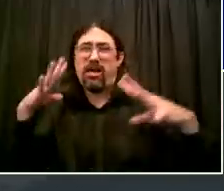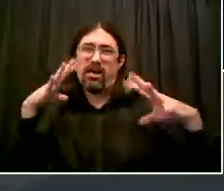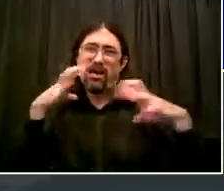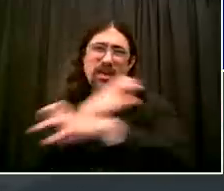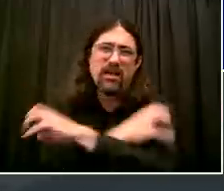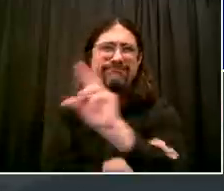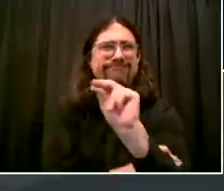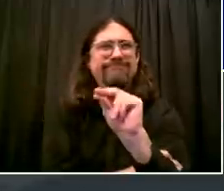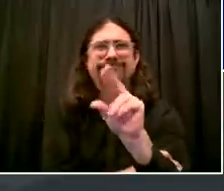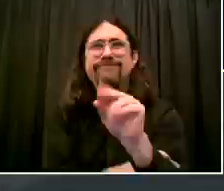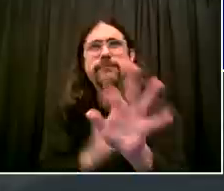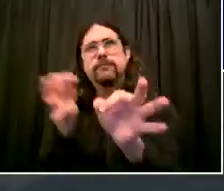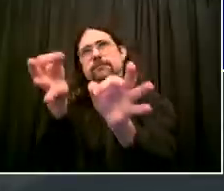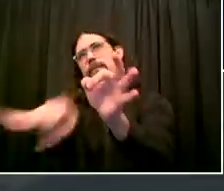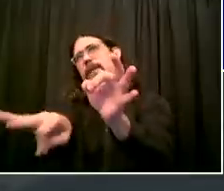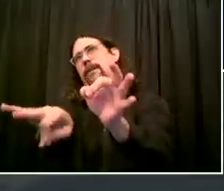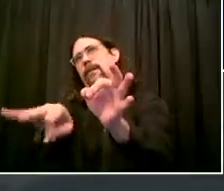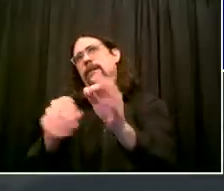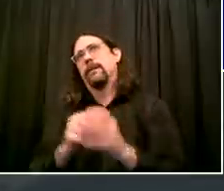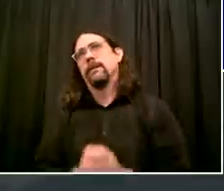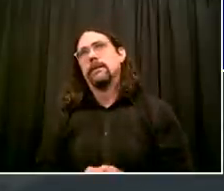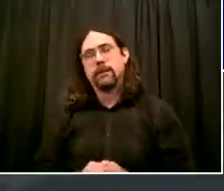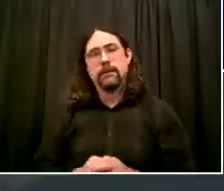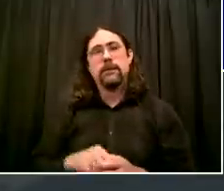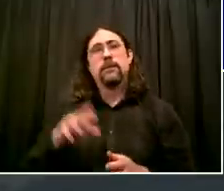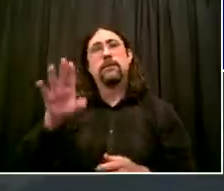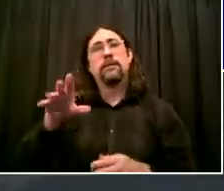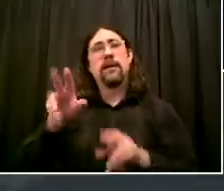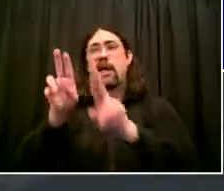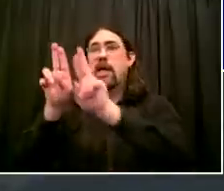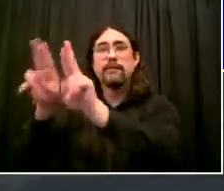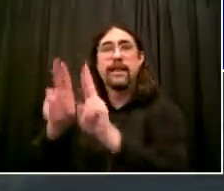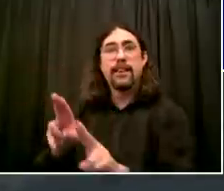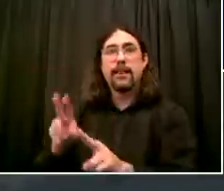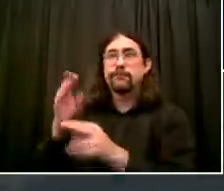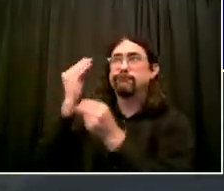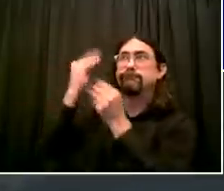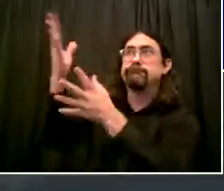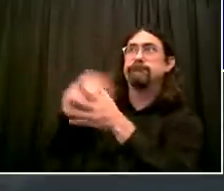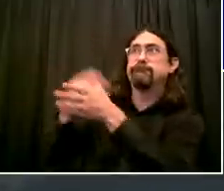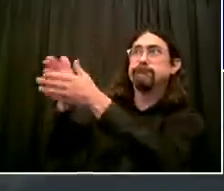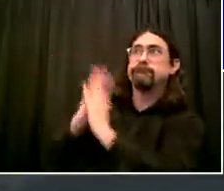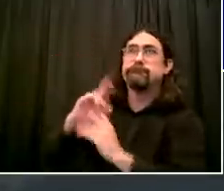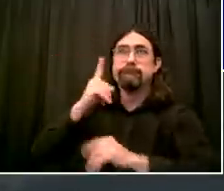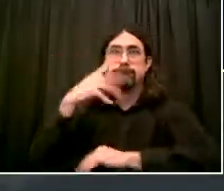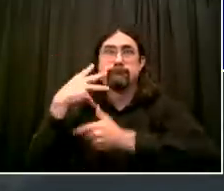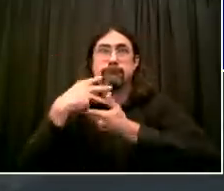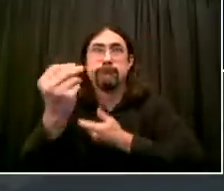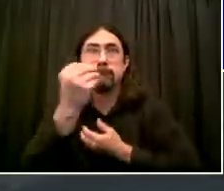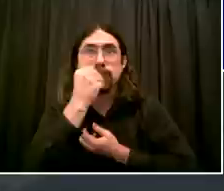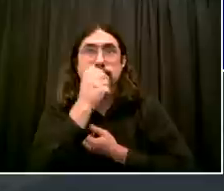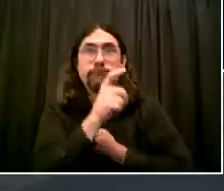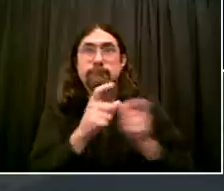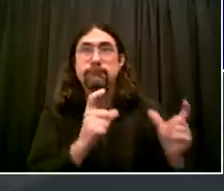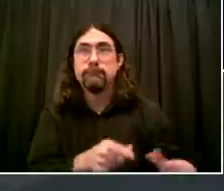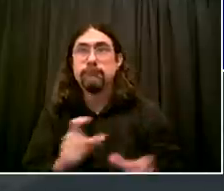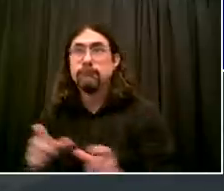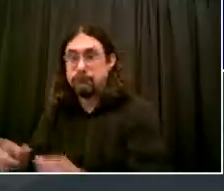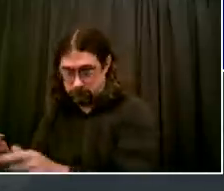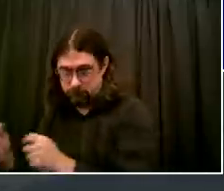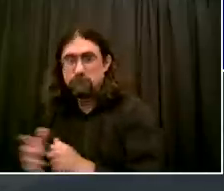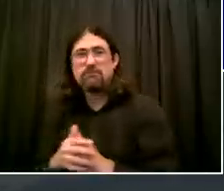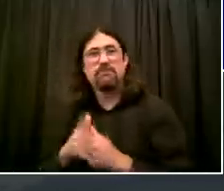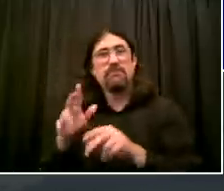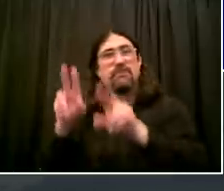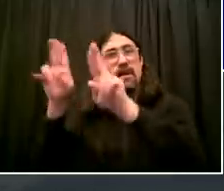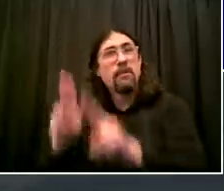So, I want restaurants to understand that. You self-certify. Once you say, hey, I'm ready to do this. I meet these standards. Click send.